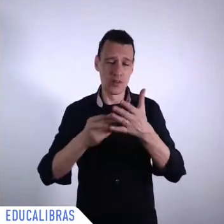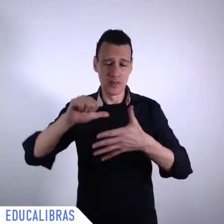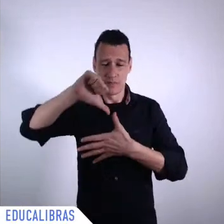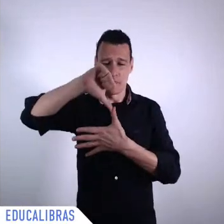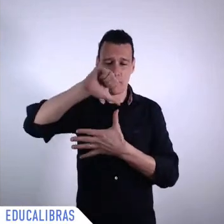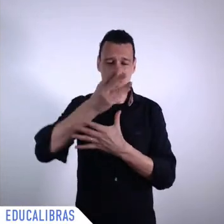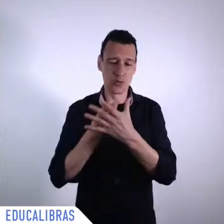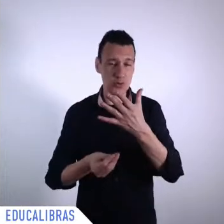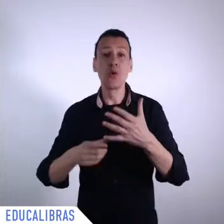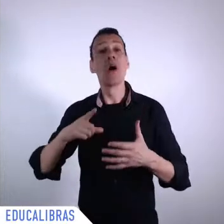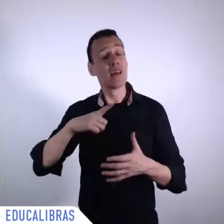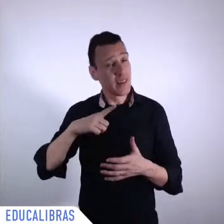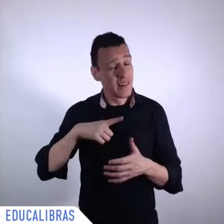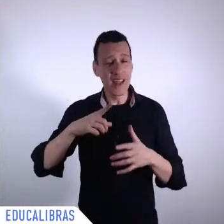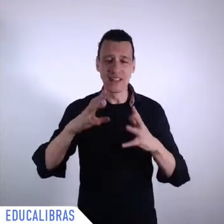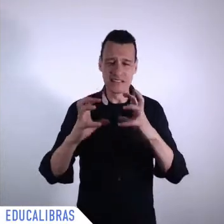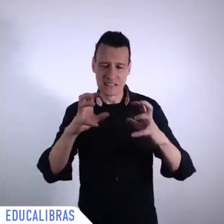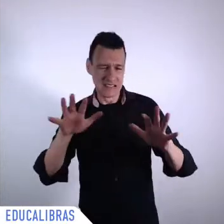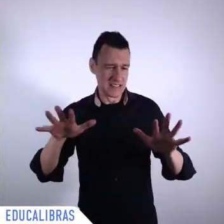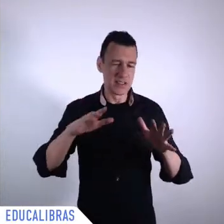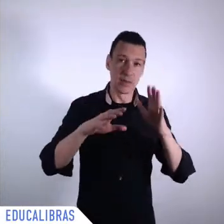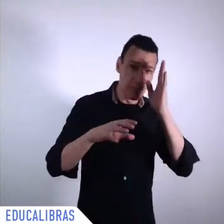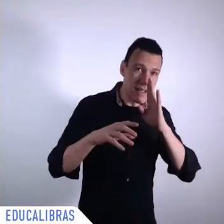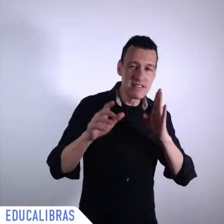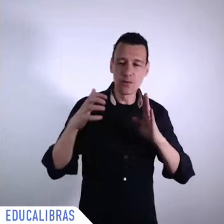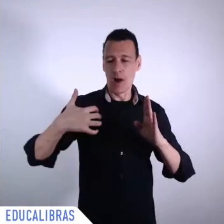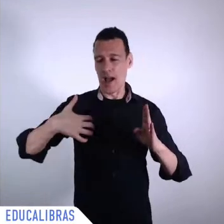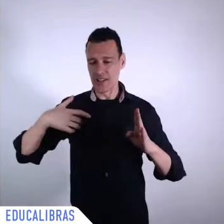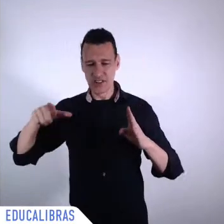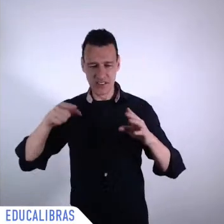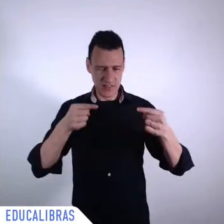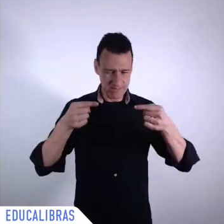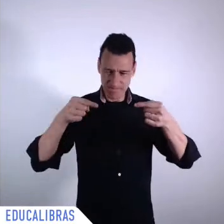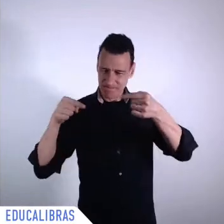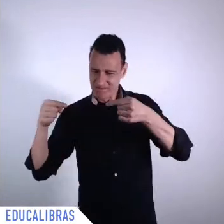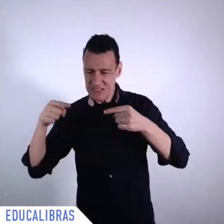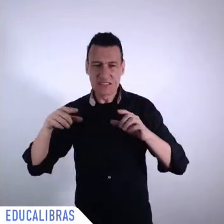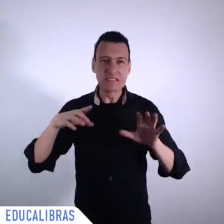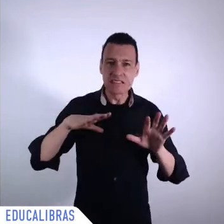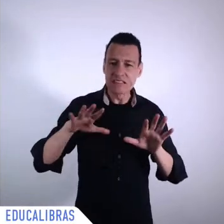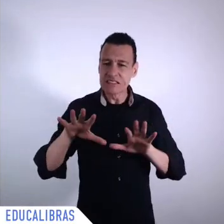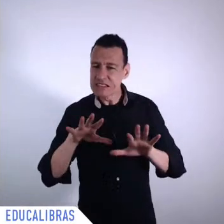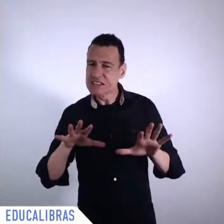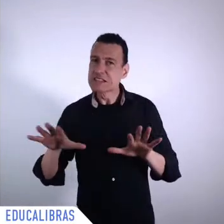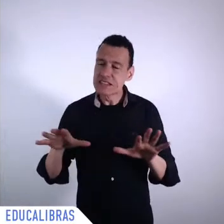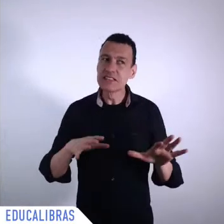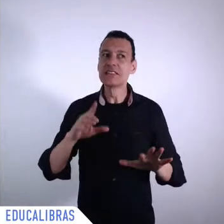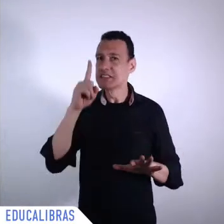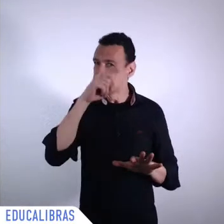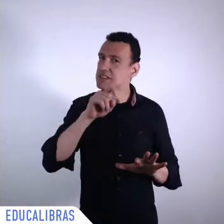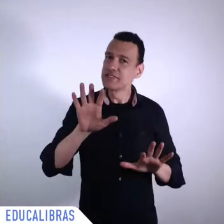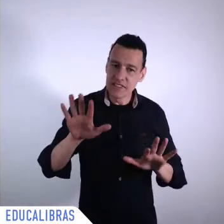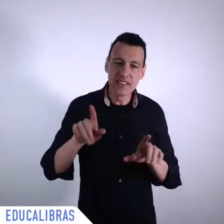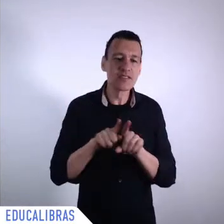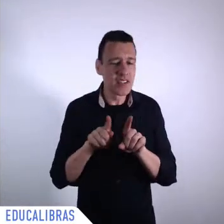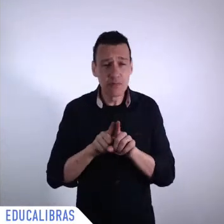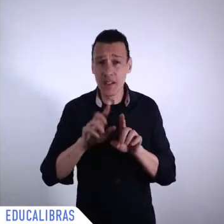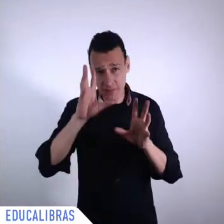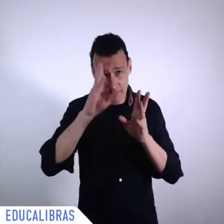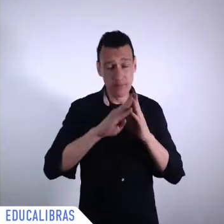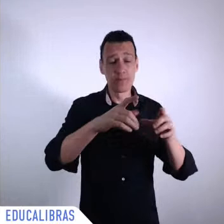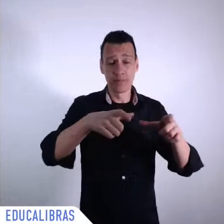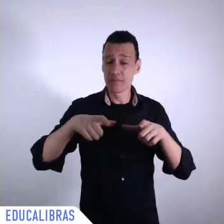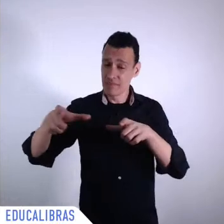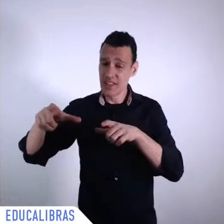because of the previous crisis because the region was not doing very well before the pandemic but also mostly